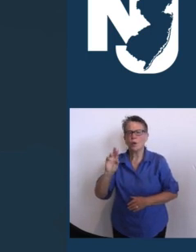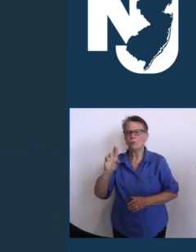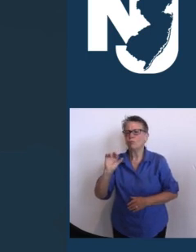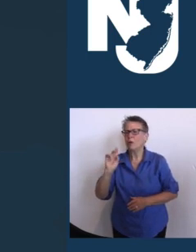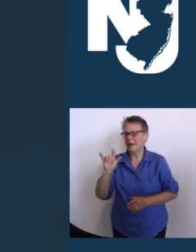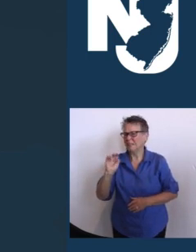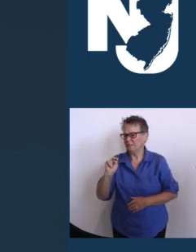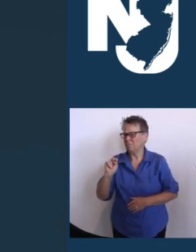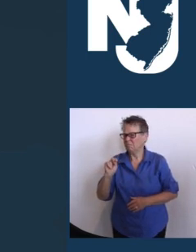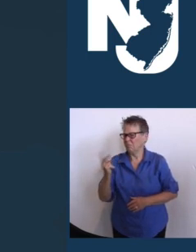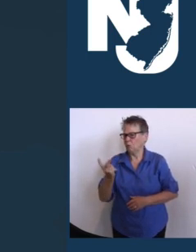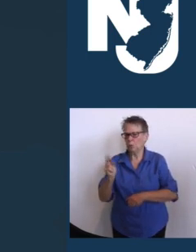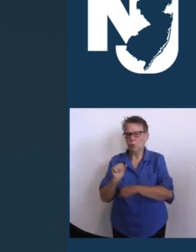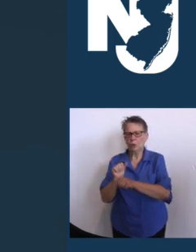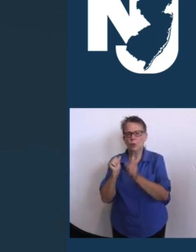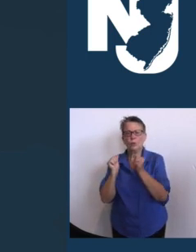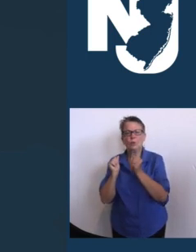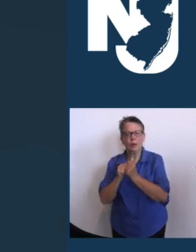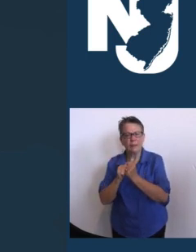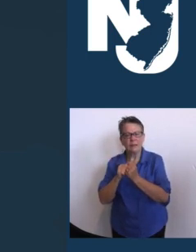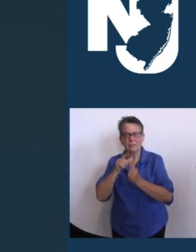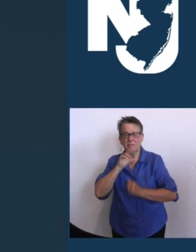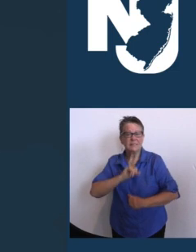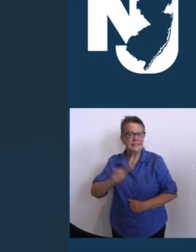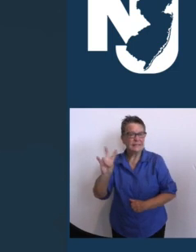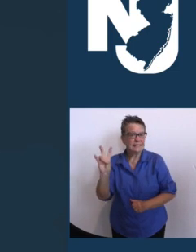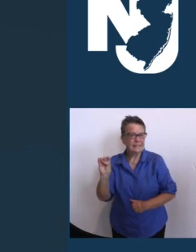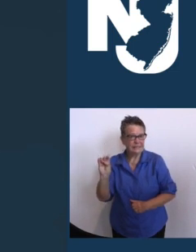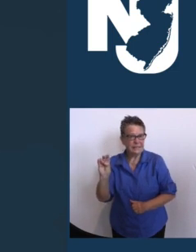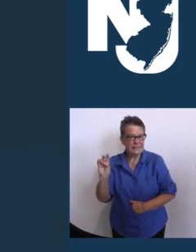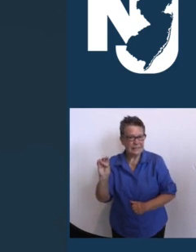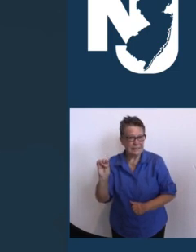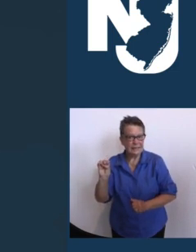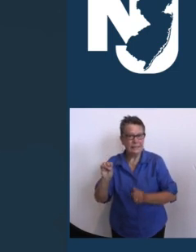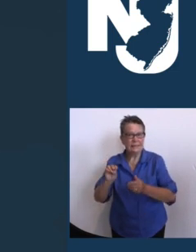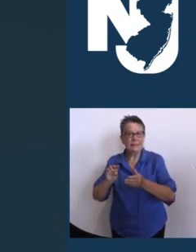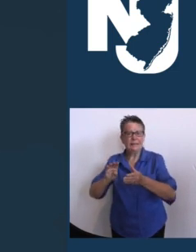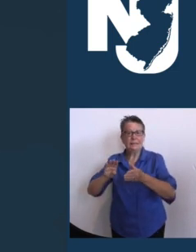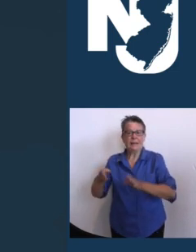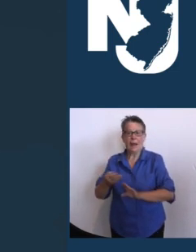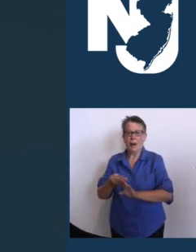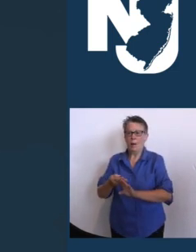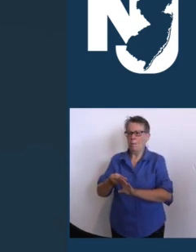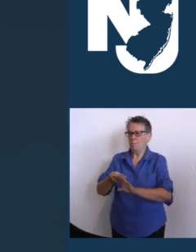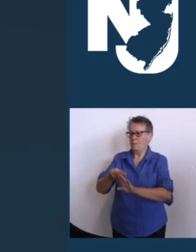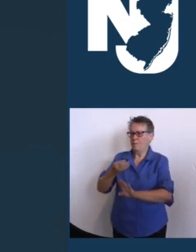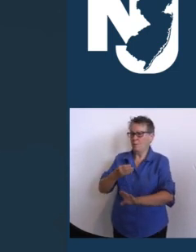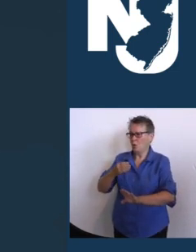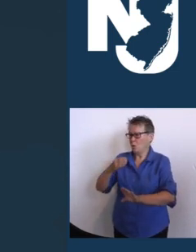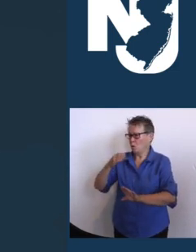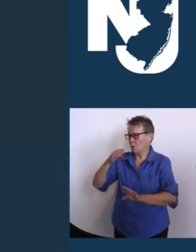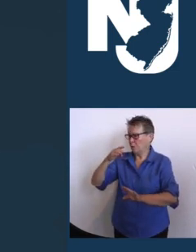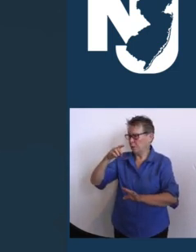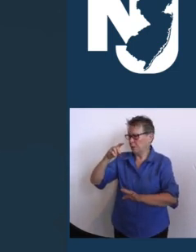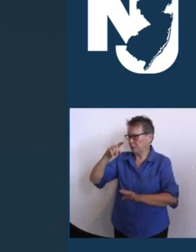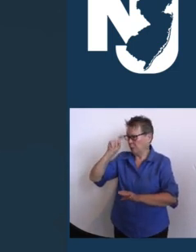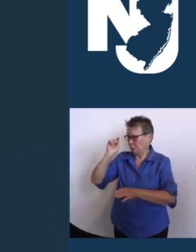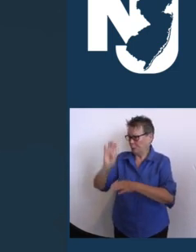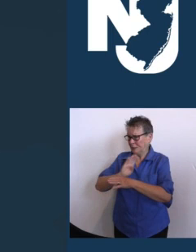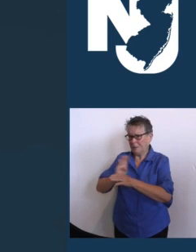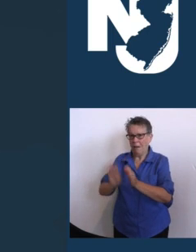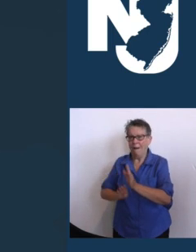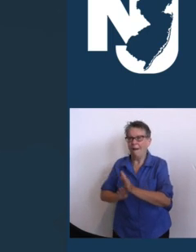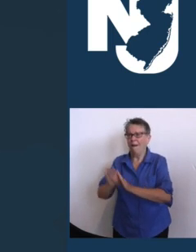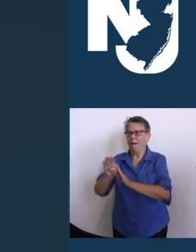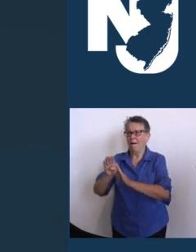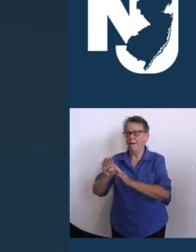Richard was 70 years old, and he had dedicated many of his later years to Roz and the store. But beyond Margate, there are many